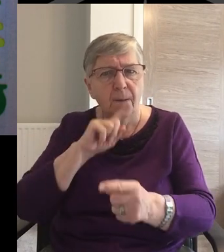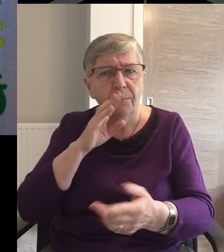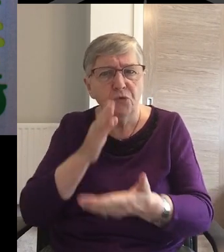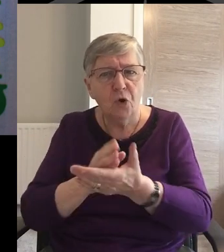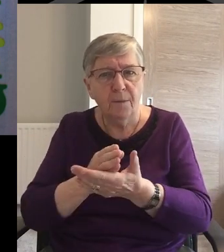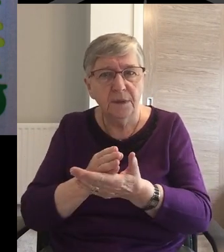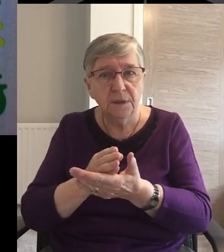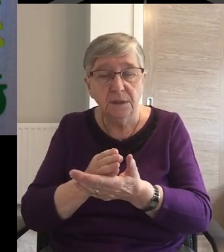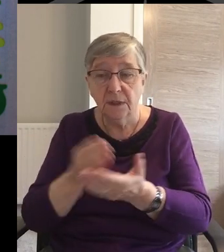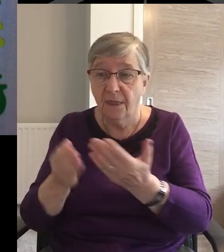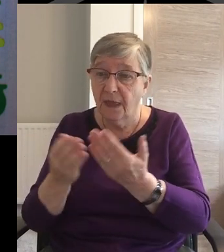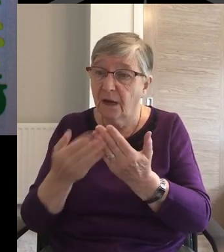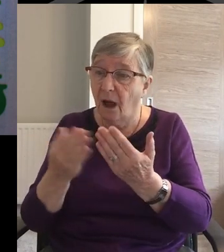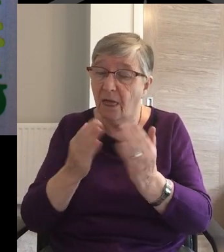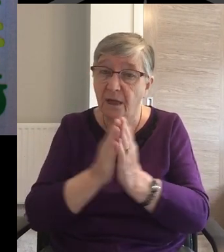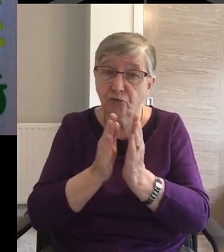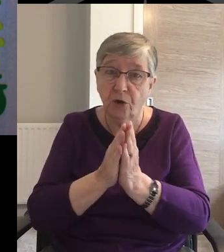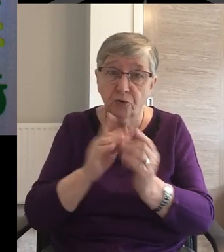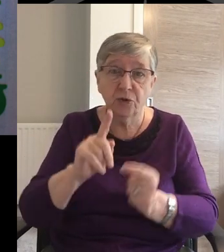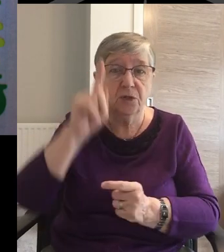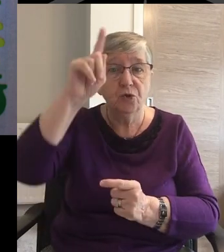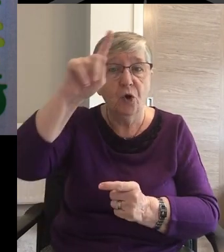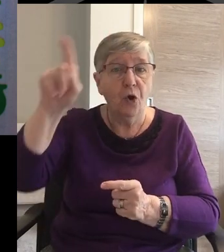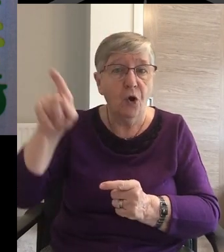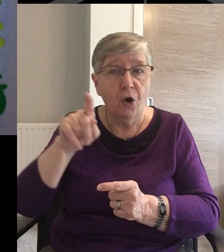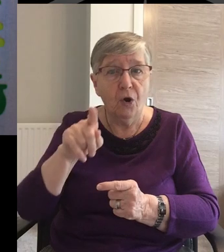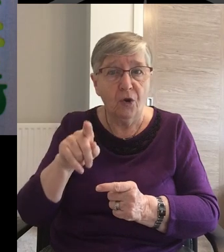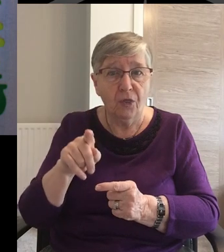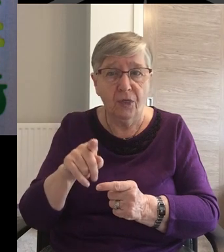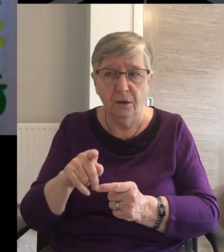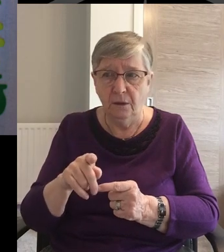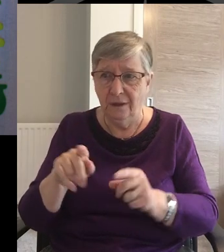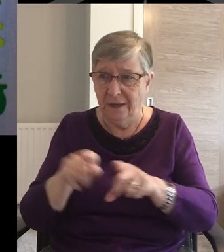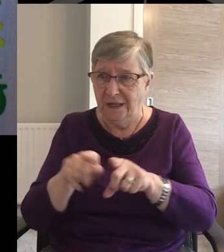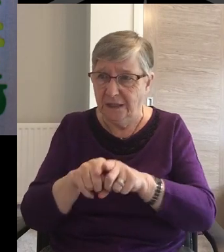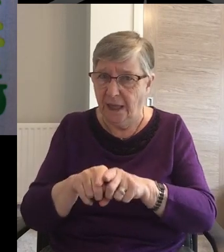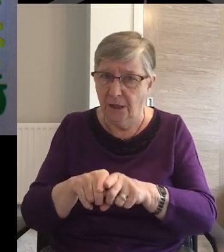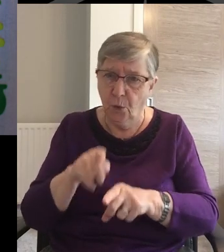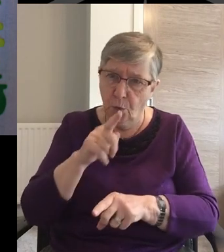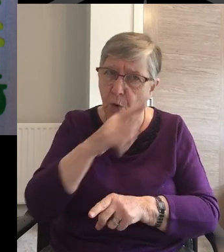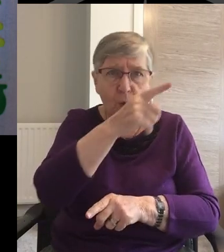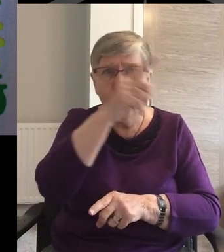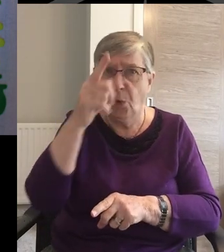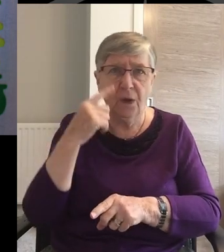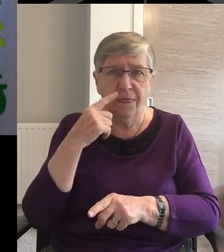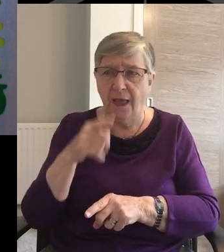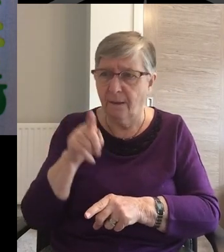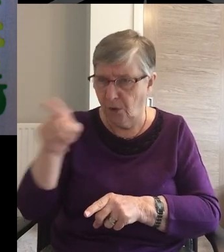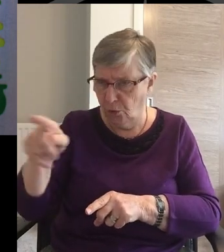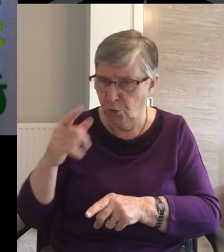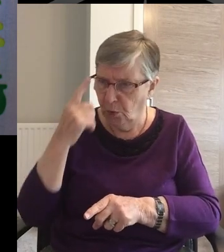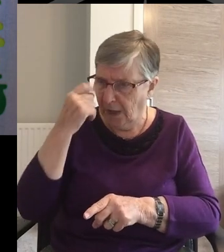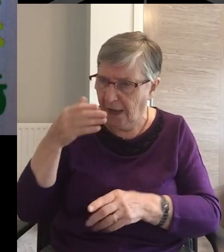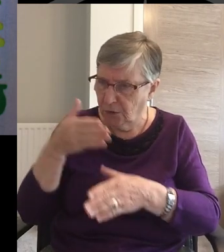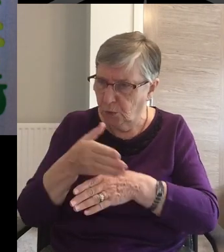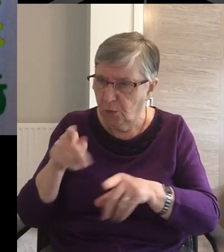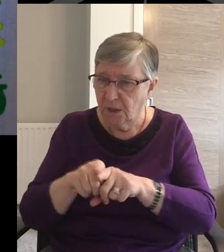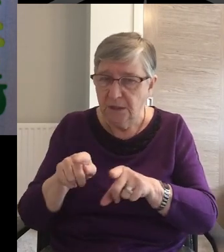churches To the north Talk about twisting your arm up your back But very carefully